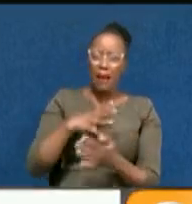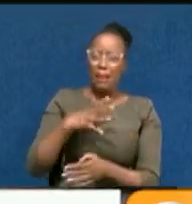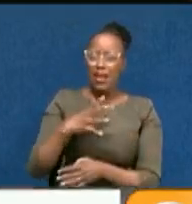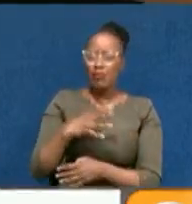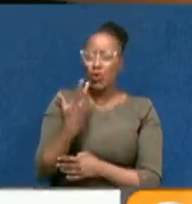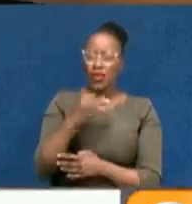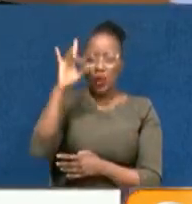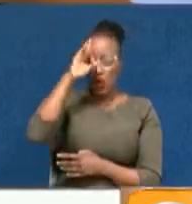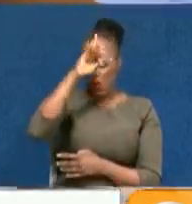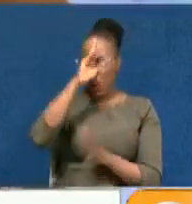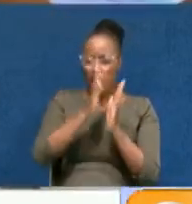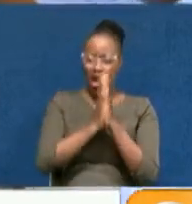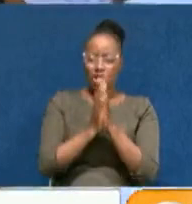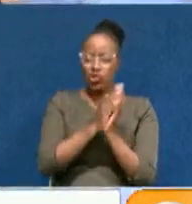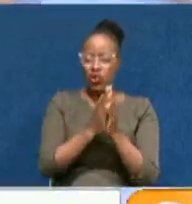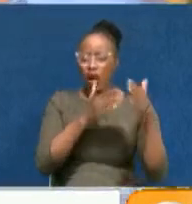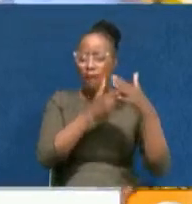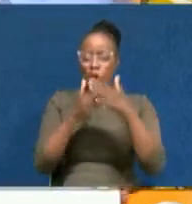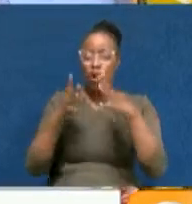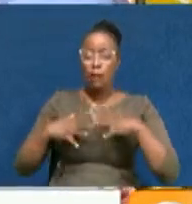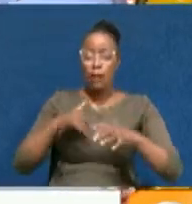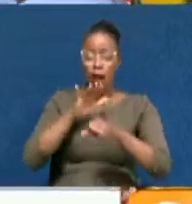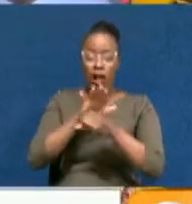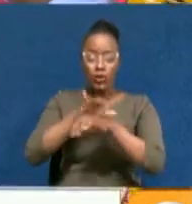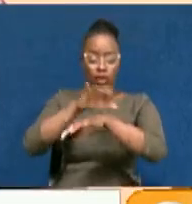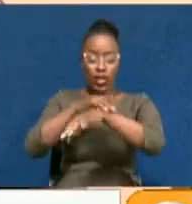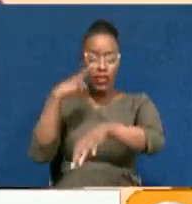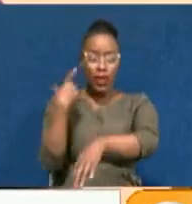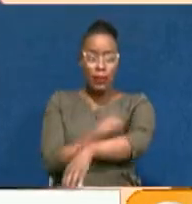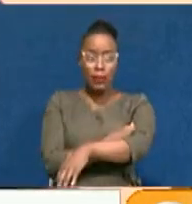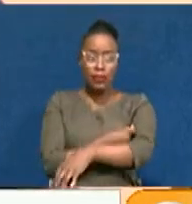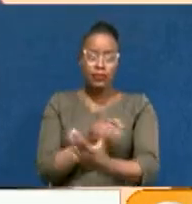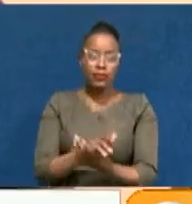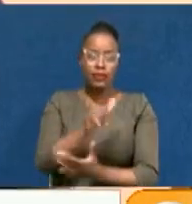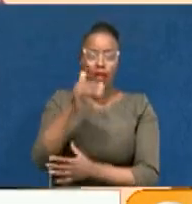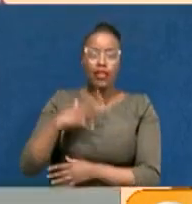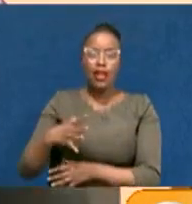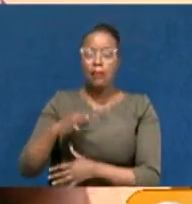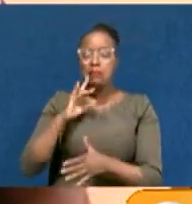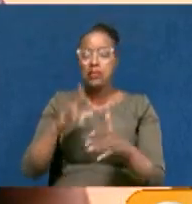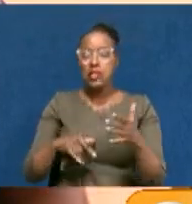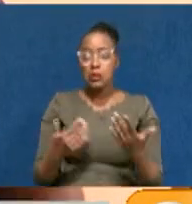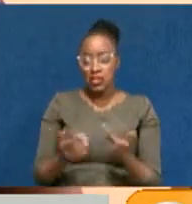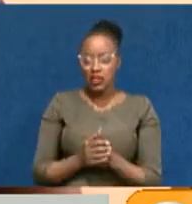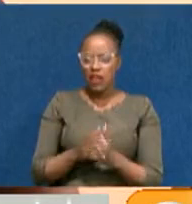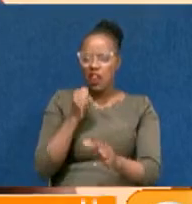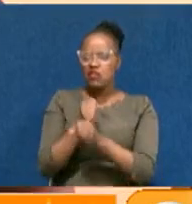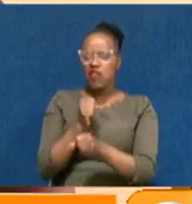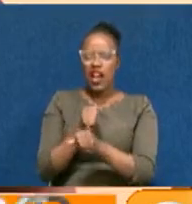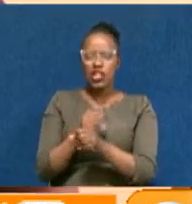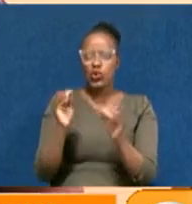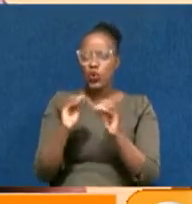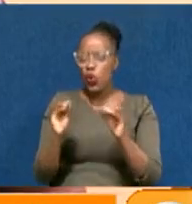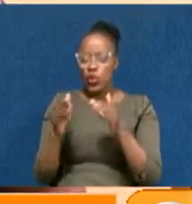continue to hinder vulnerable populations from taking the COVID-19 job. Others are saying they will not function